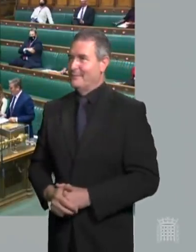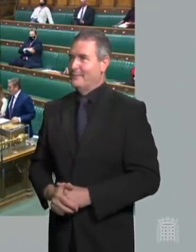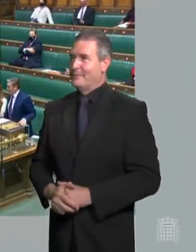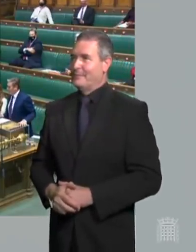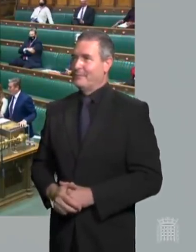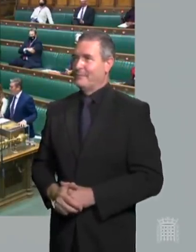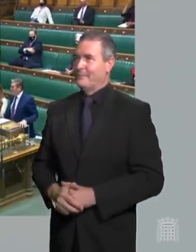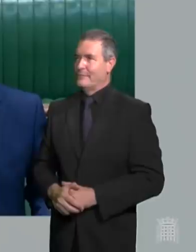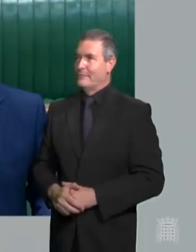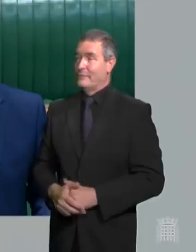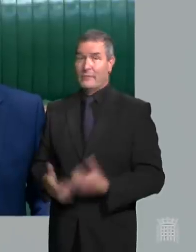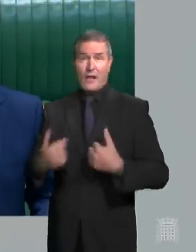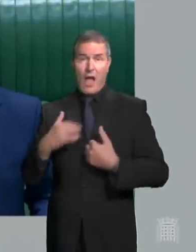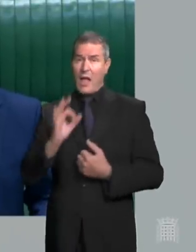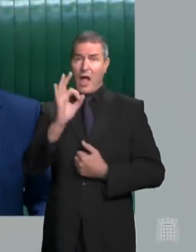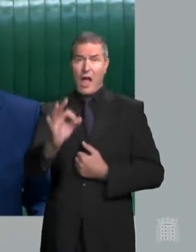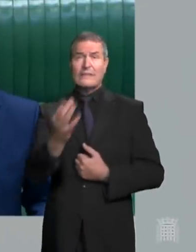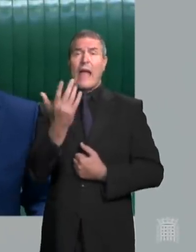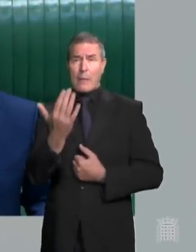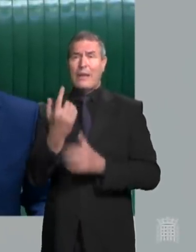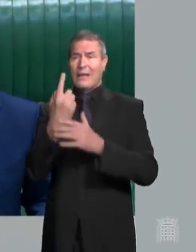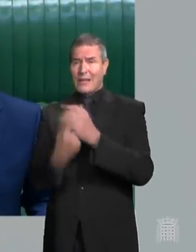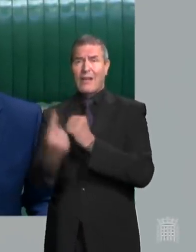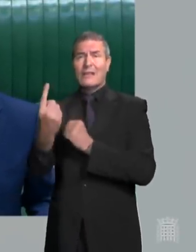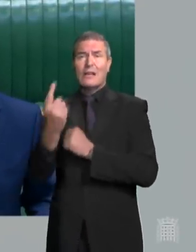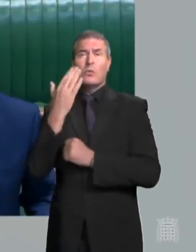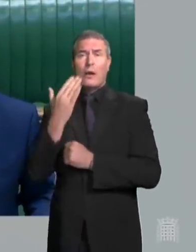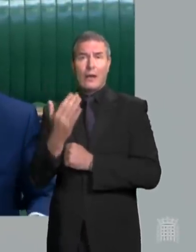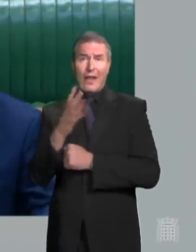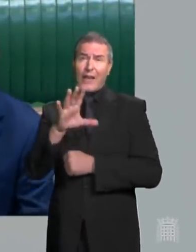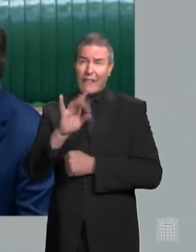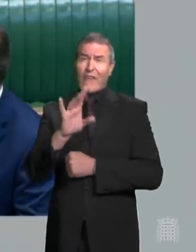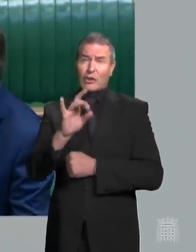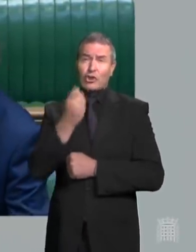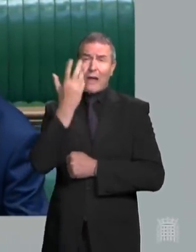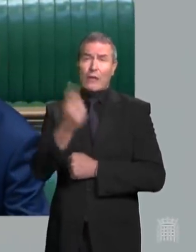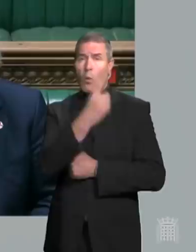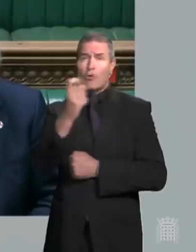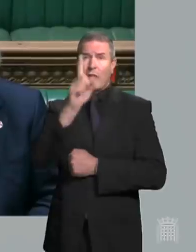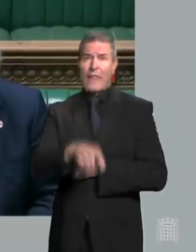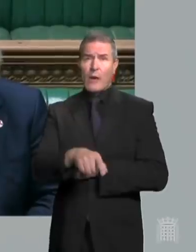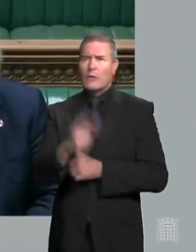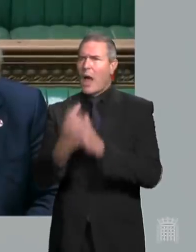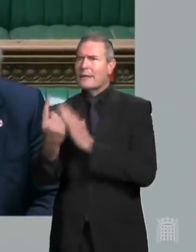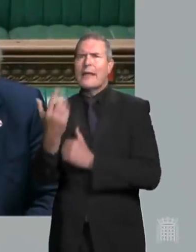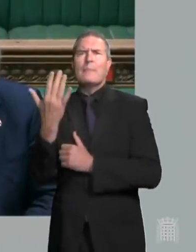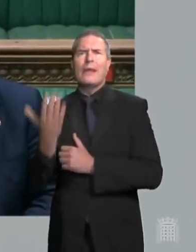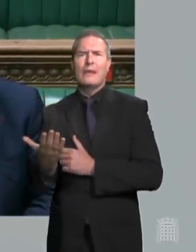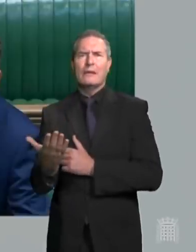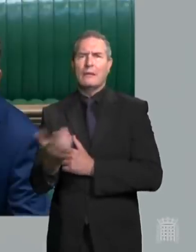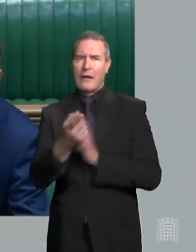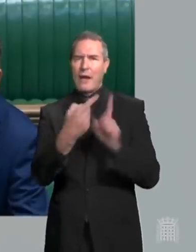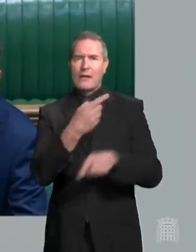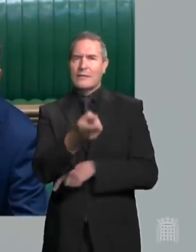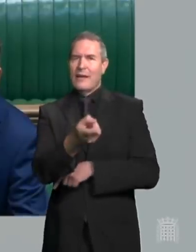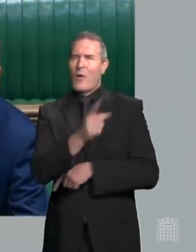The question was simply how many people are going to be asked to self-isolate if there's 100,000 infections a day, and he won't answer it. And we know why he won't